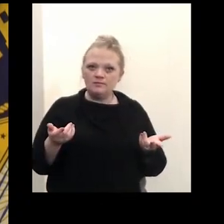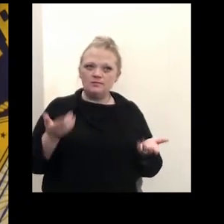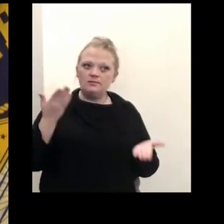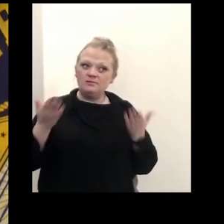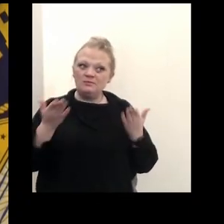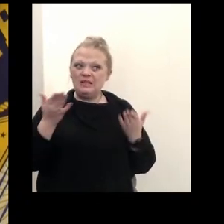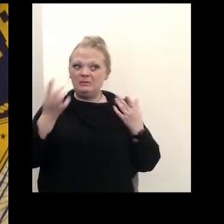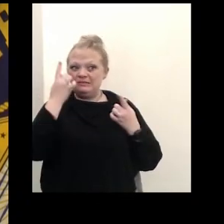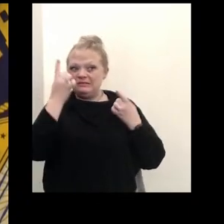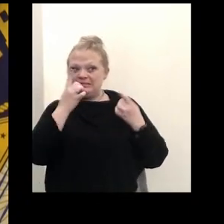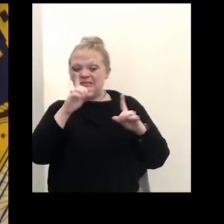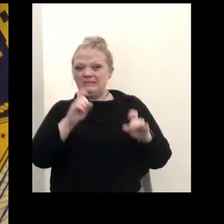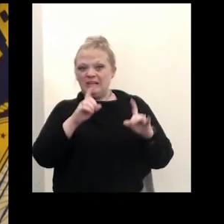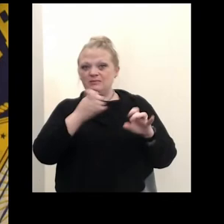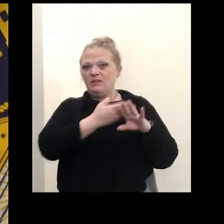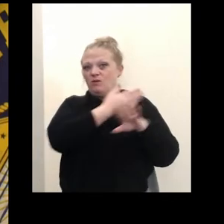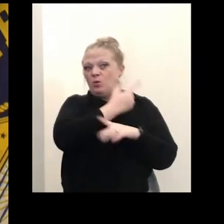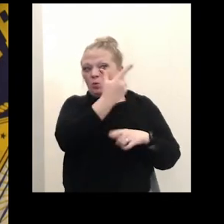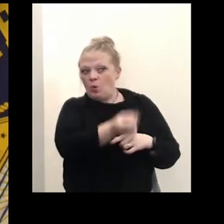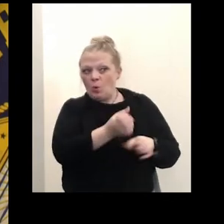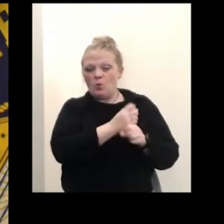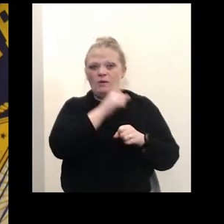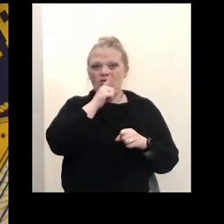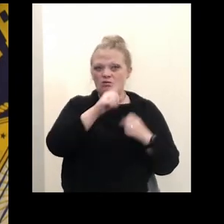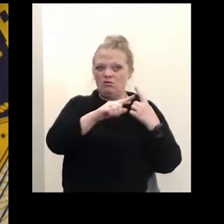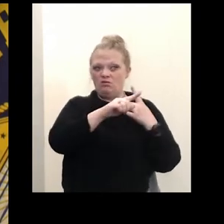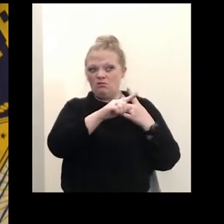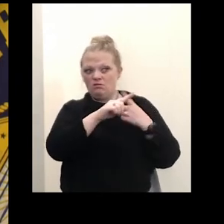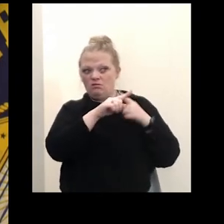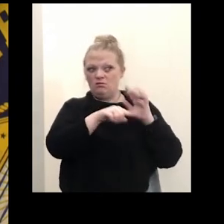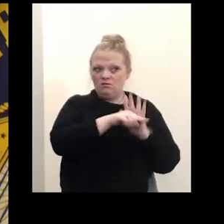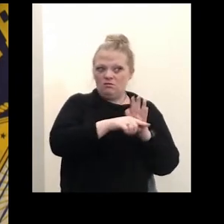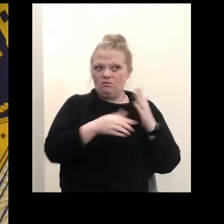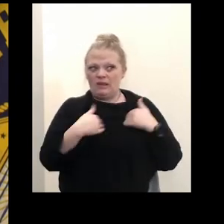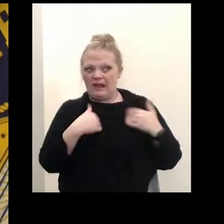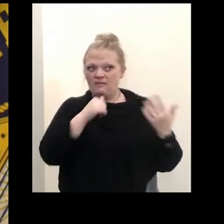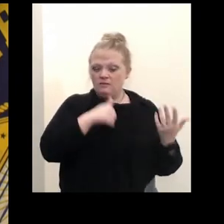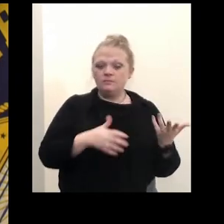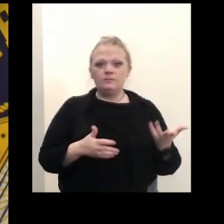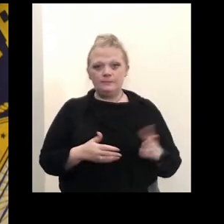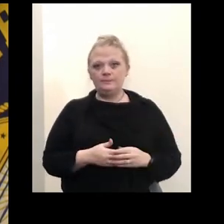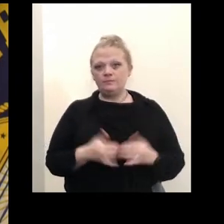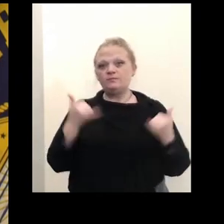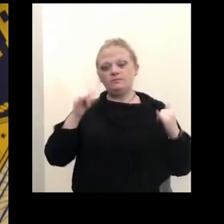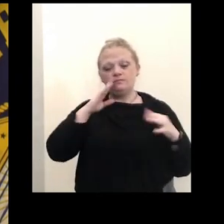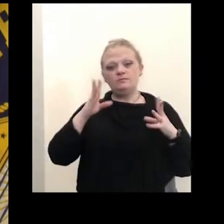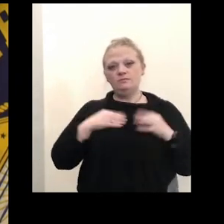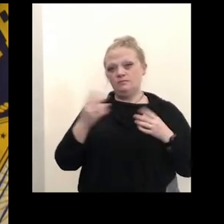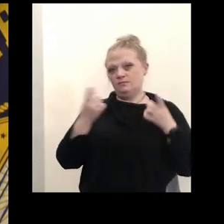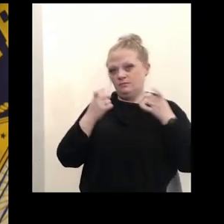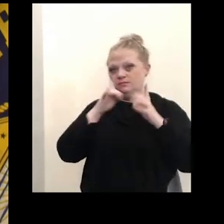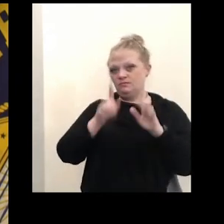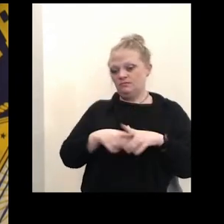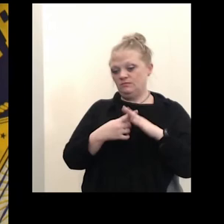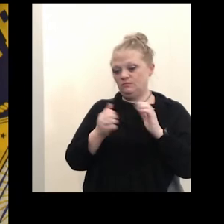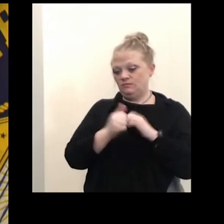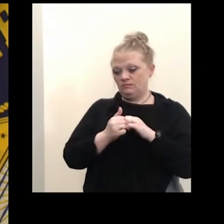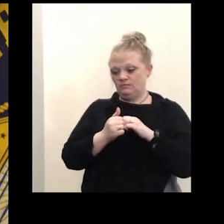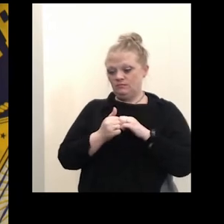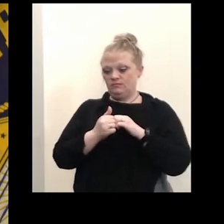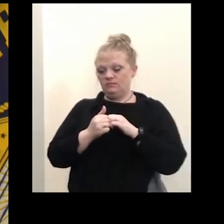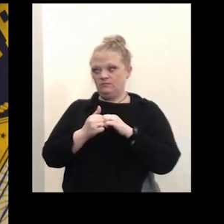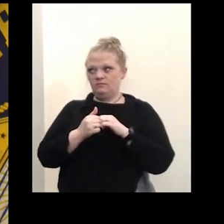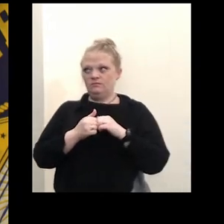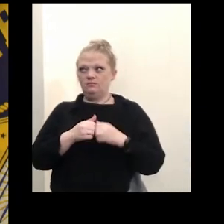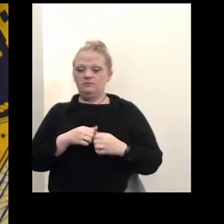tested before you go just to find out if you're positive or not so we will entertain questions and we'll start with uh